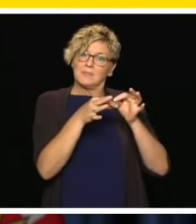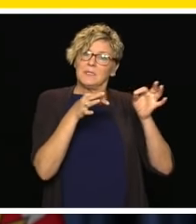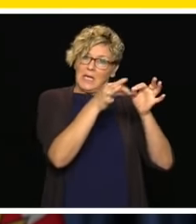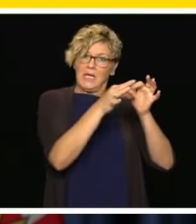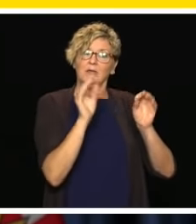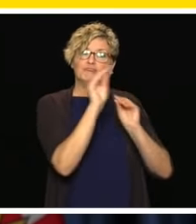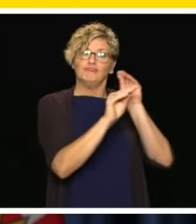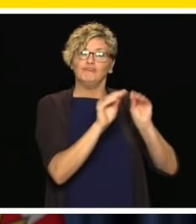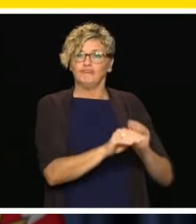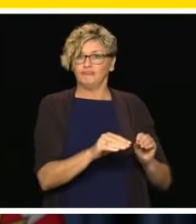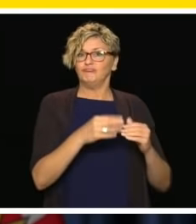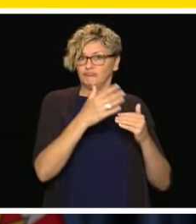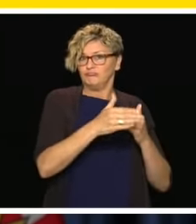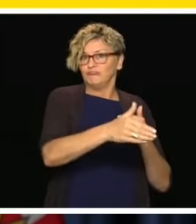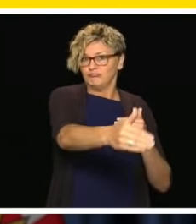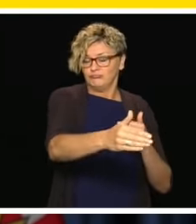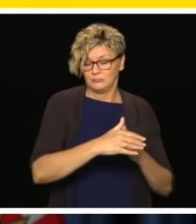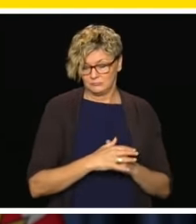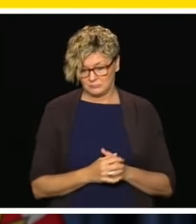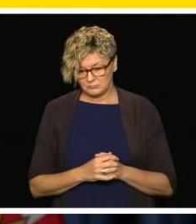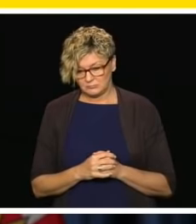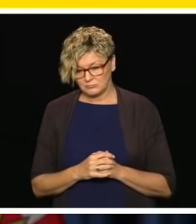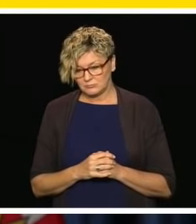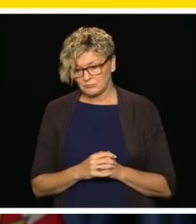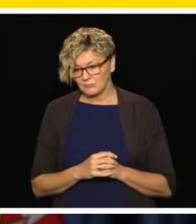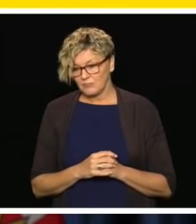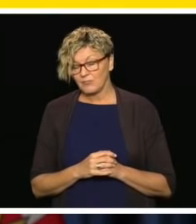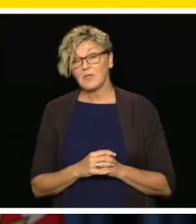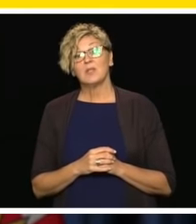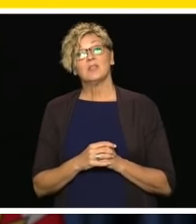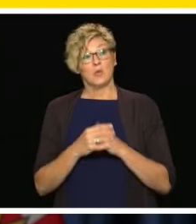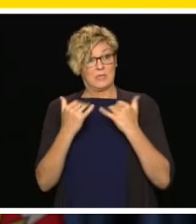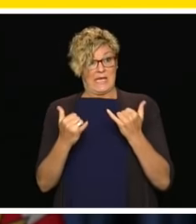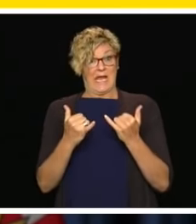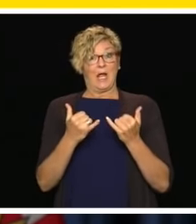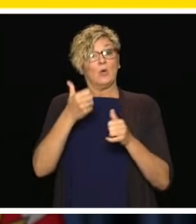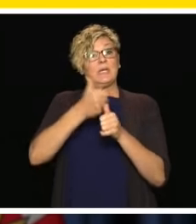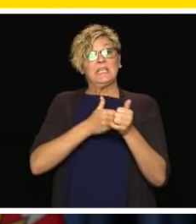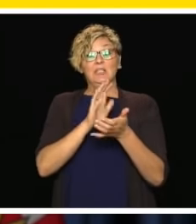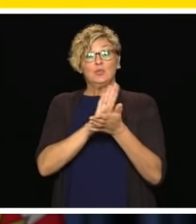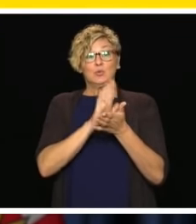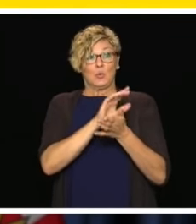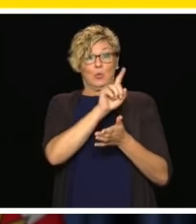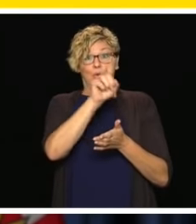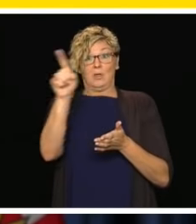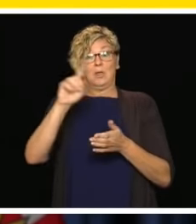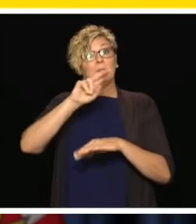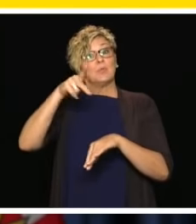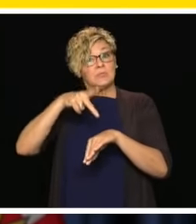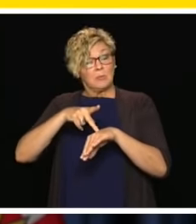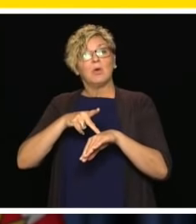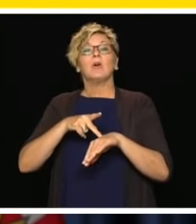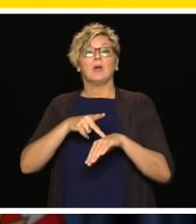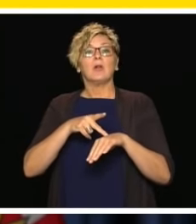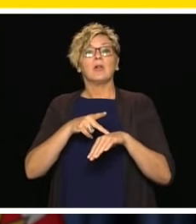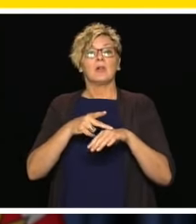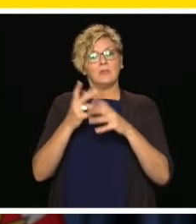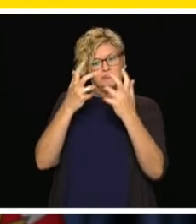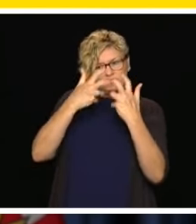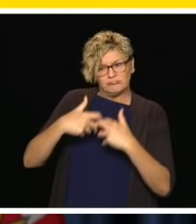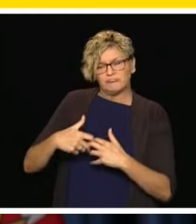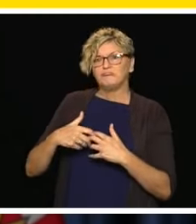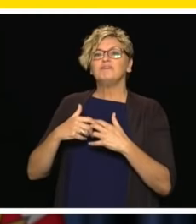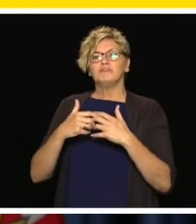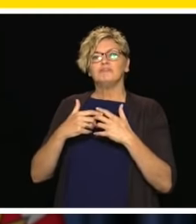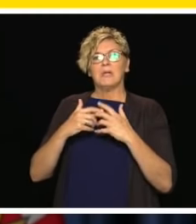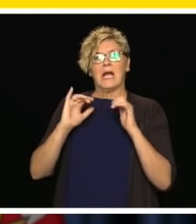the next steps, school leaders will be contacting families to make arrangements for students to come back to class part-time on June 1st. Parents can